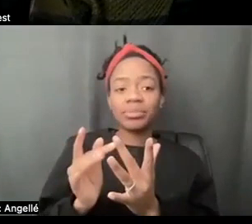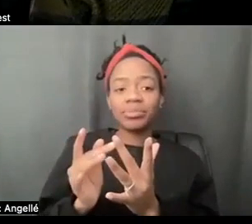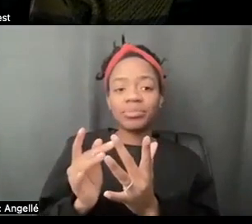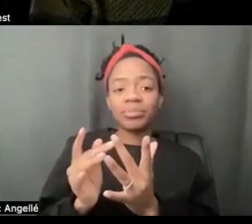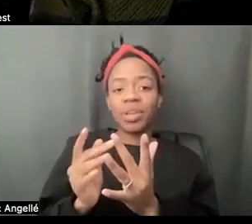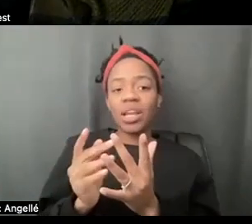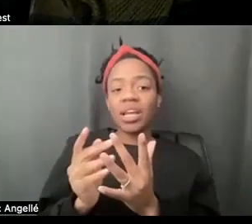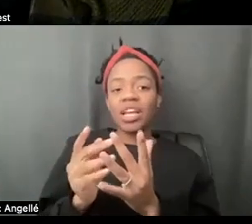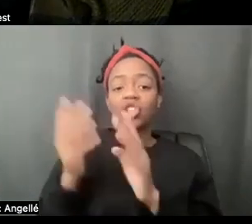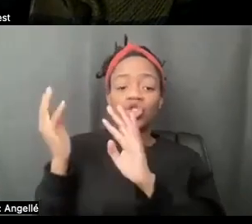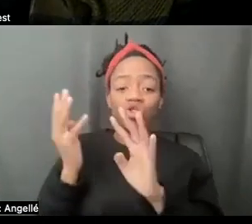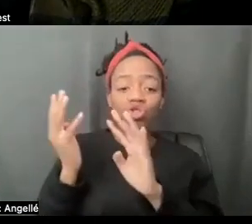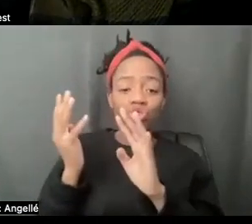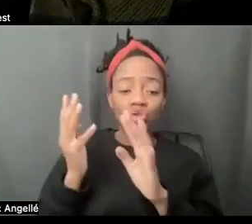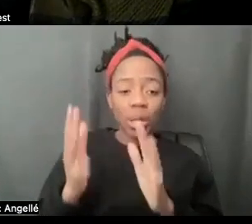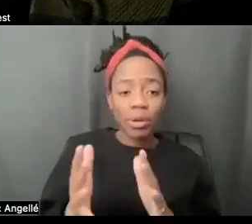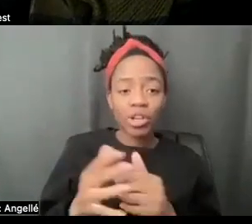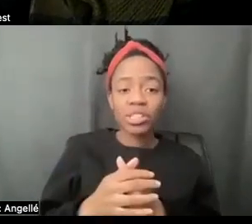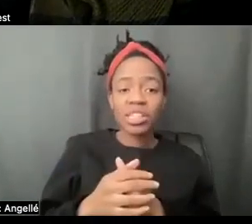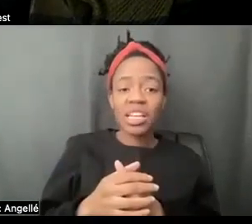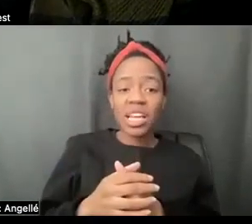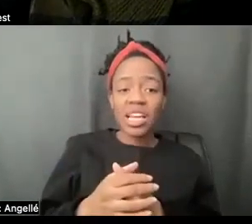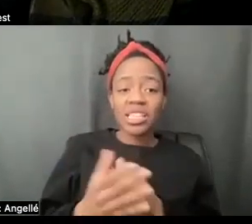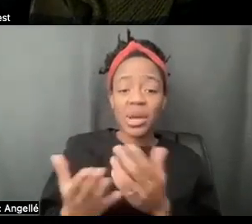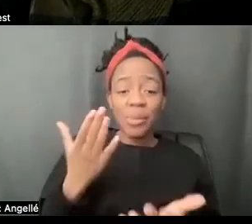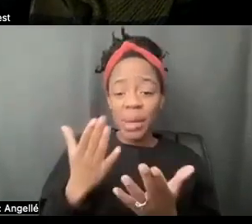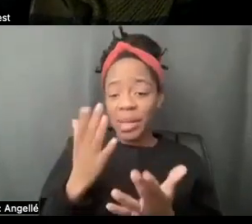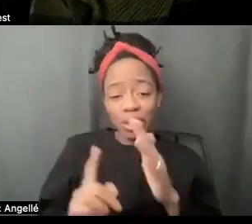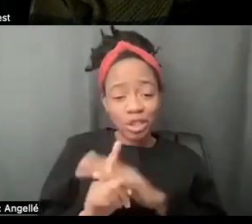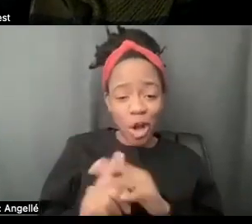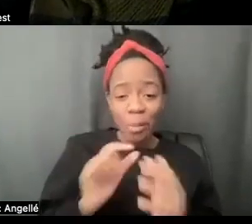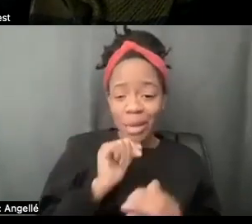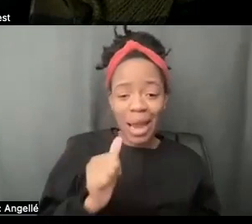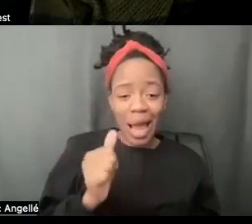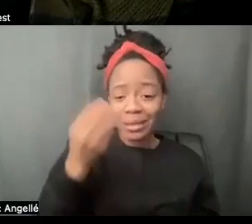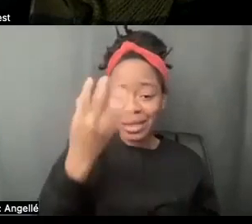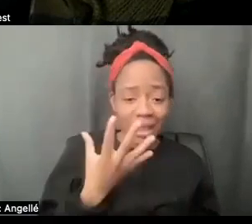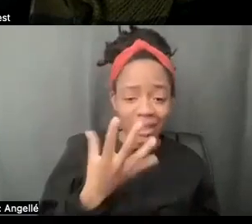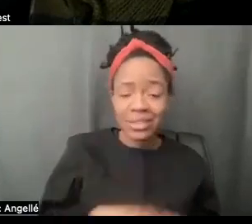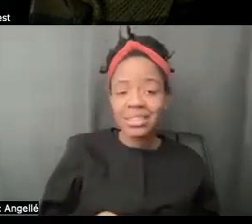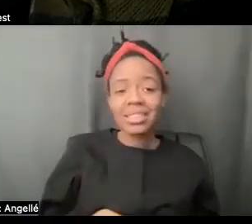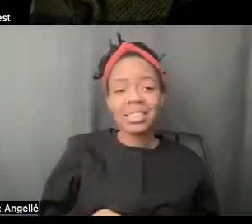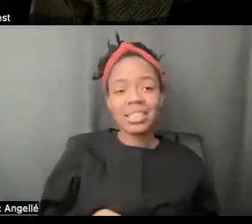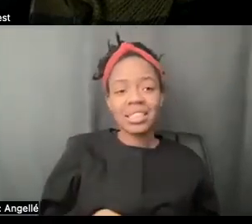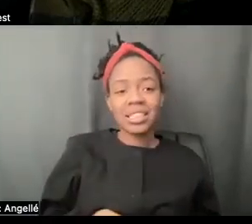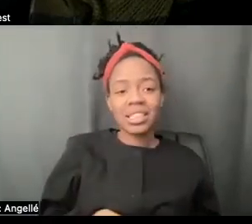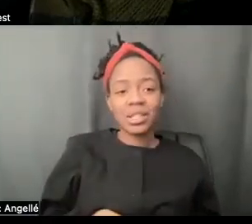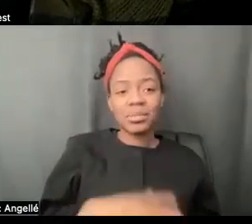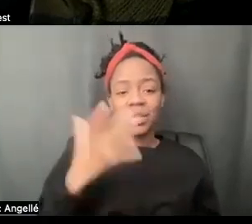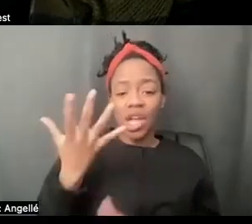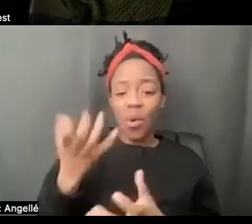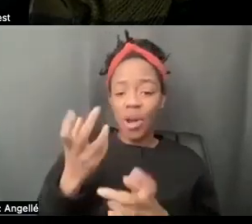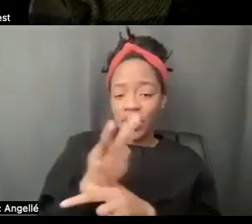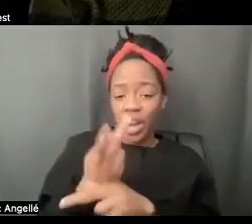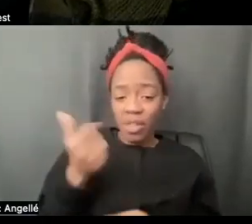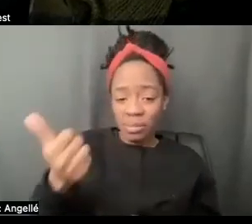them, whether or not they come, they'll probably show up and not even tell us that they're there. Um, because they don't, you they want to make that determination on their own,